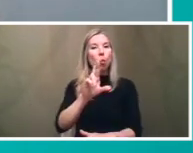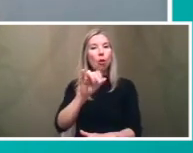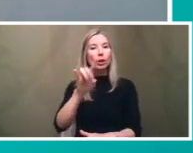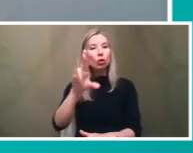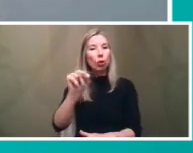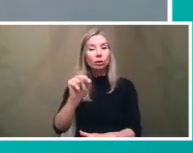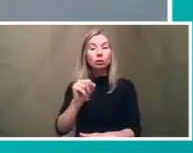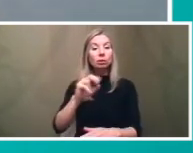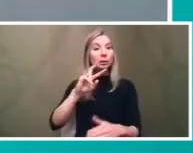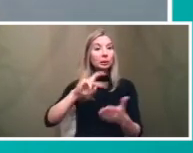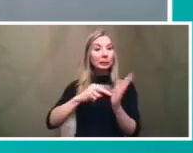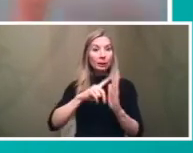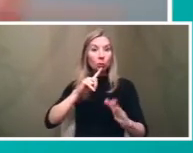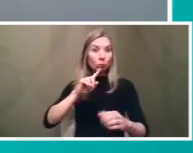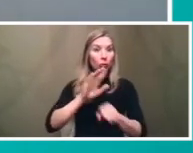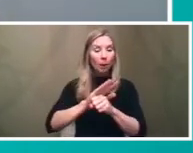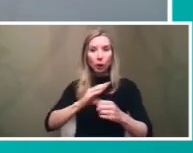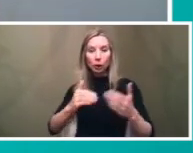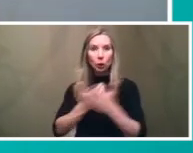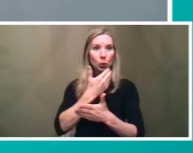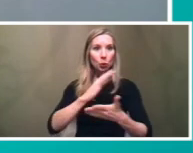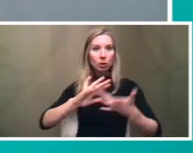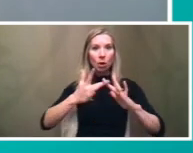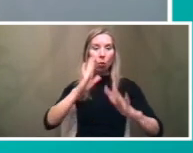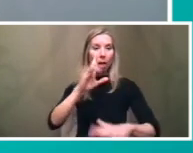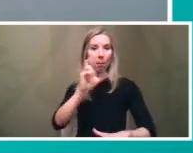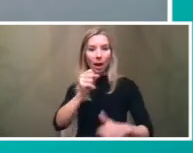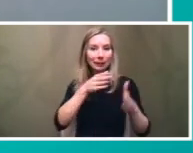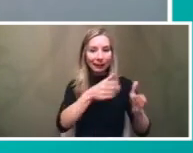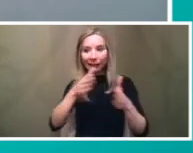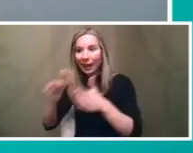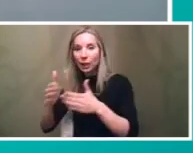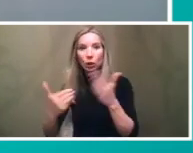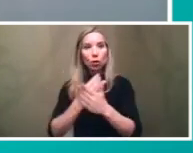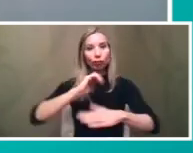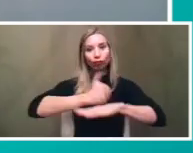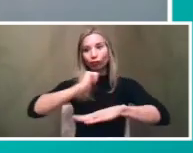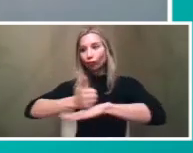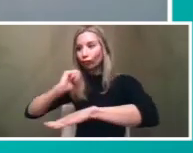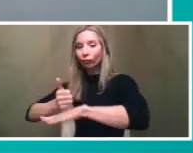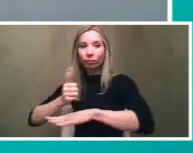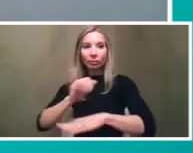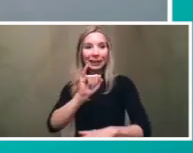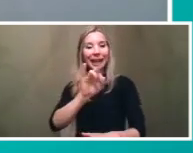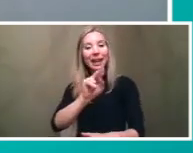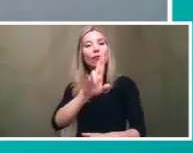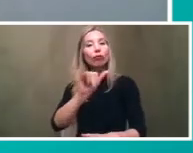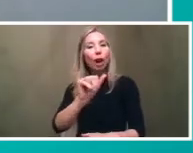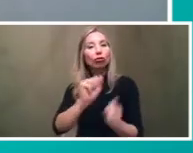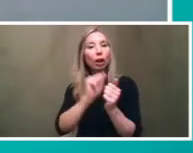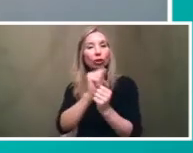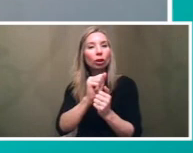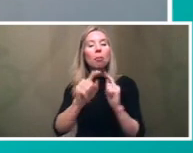promise you know day one with a new network we'll have you know bus lanes and all of this other great infrastructure but but you know those are ongoing projects that we're doing